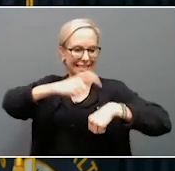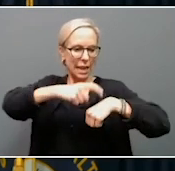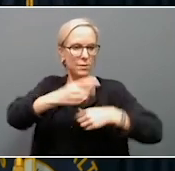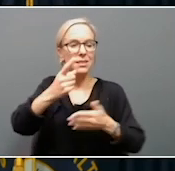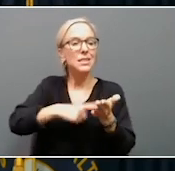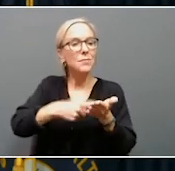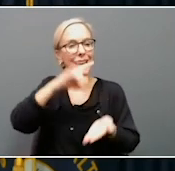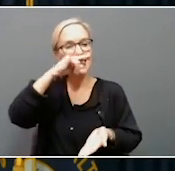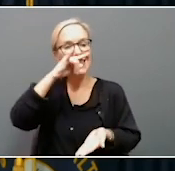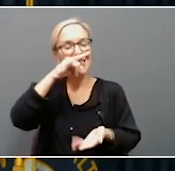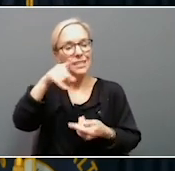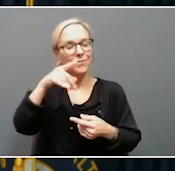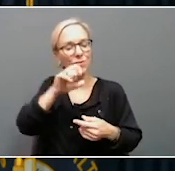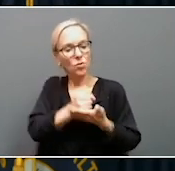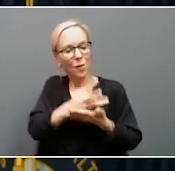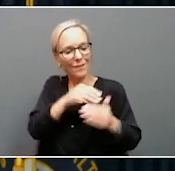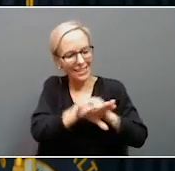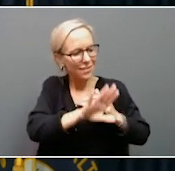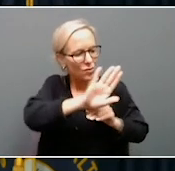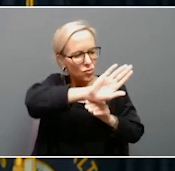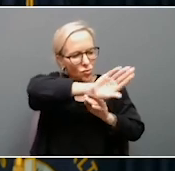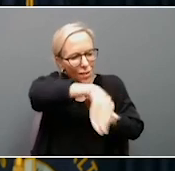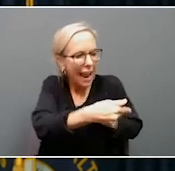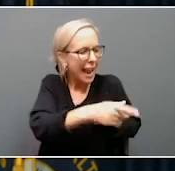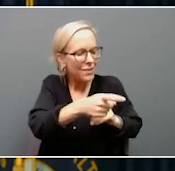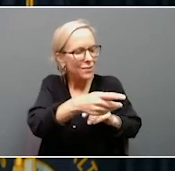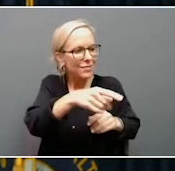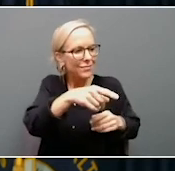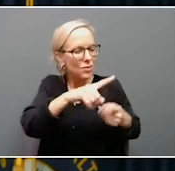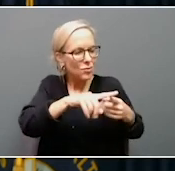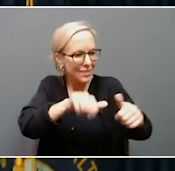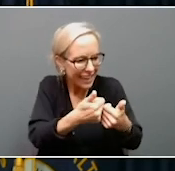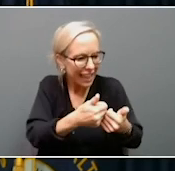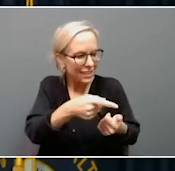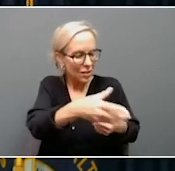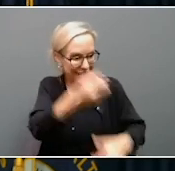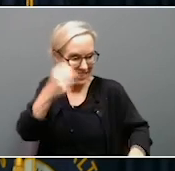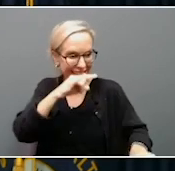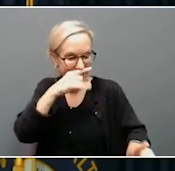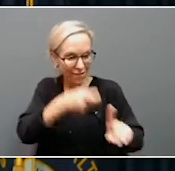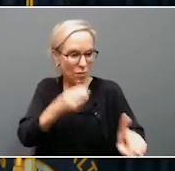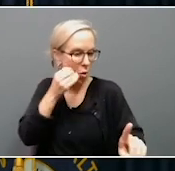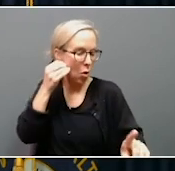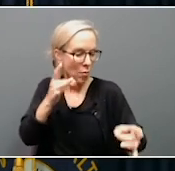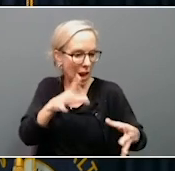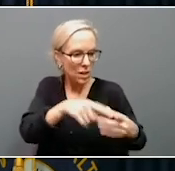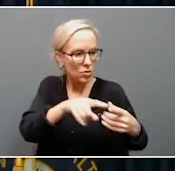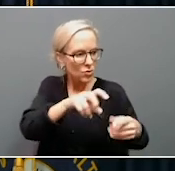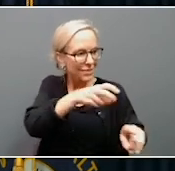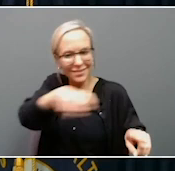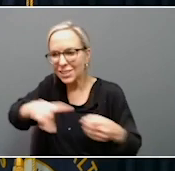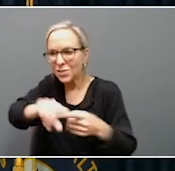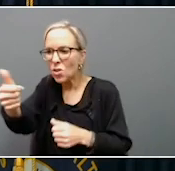from a home or where they're staying, and it's really challenging to get them into another home or area